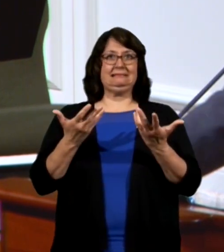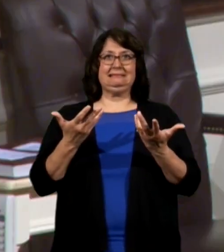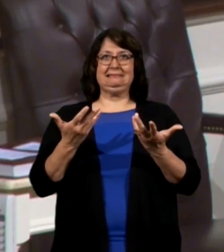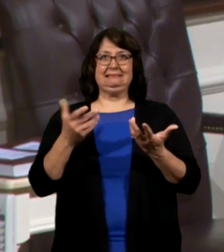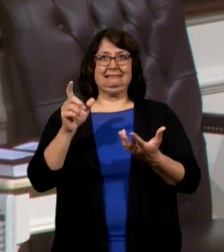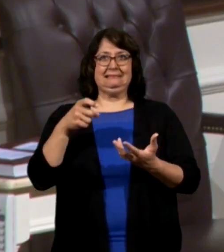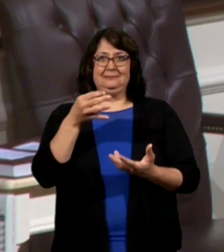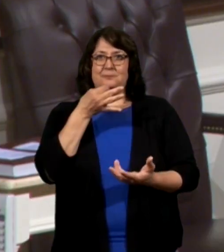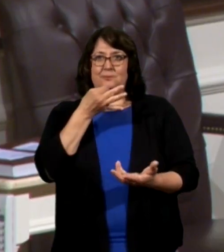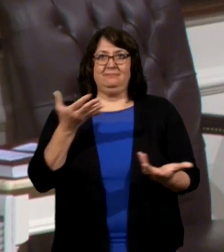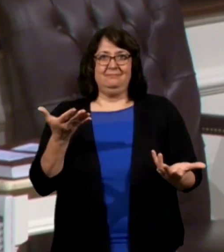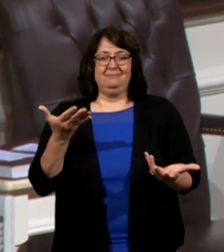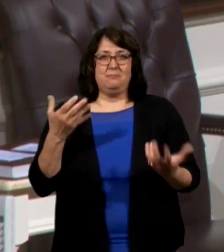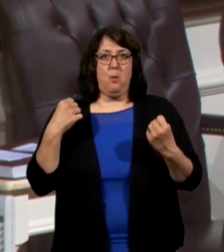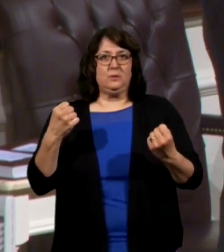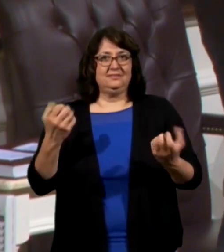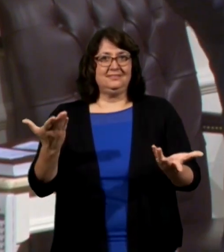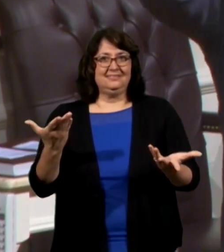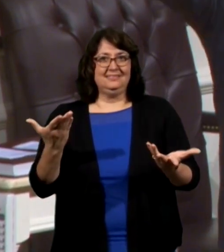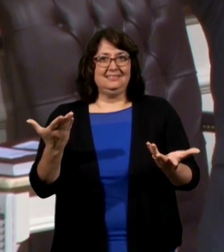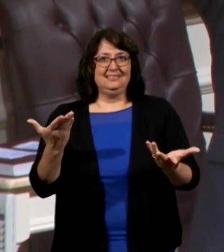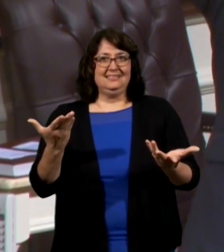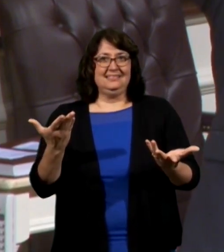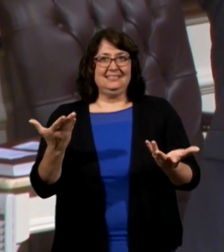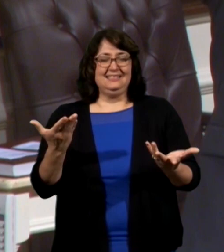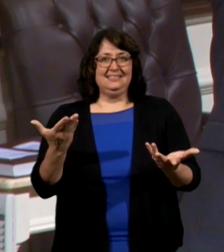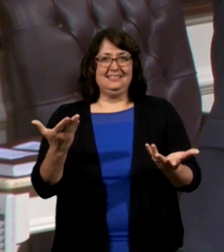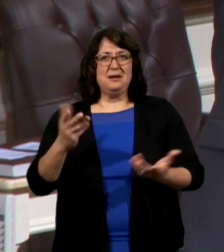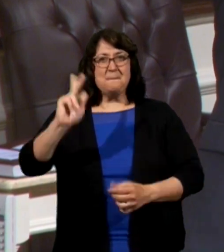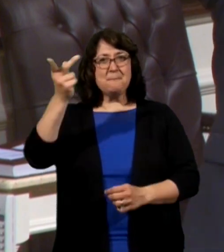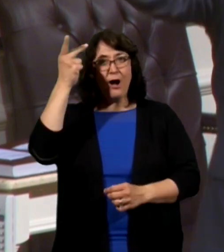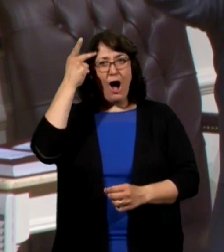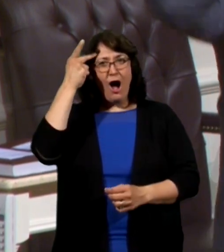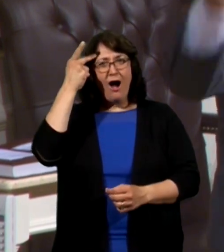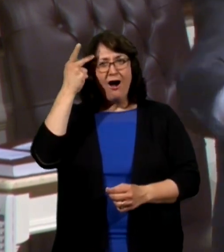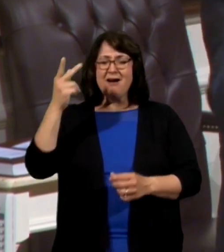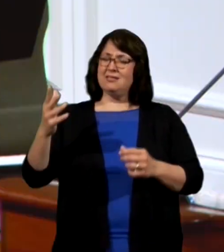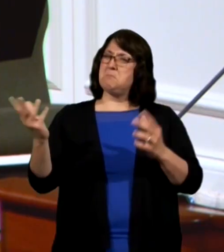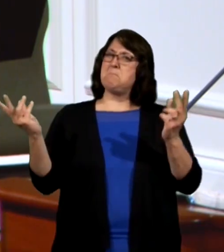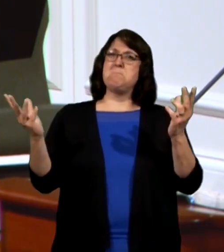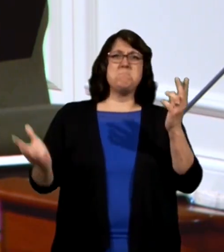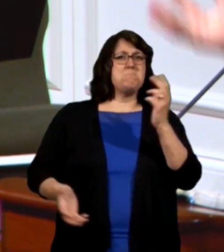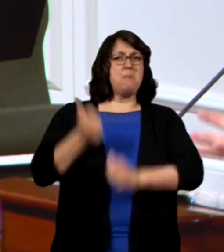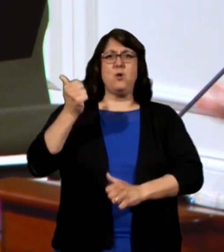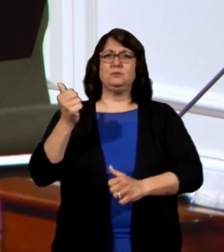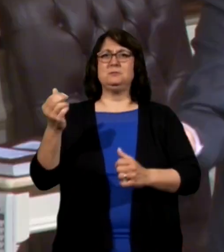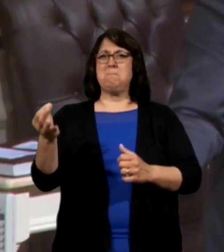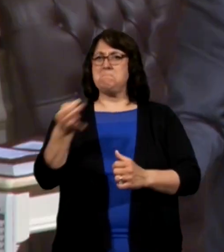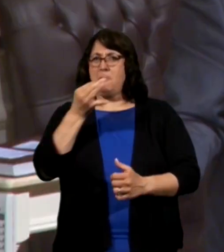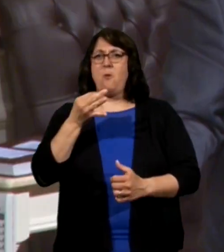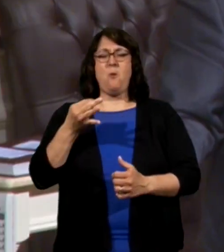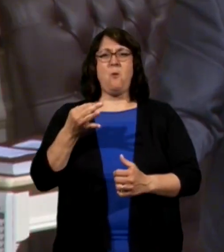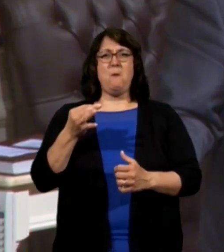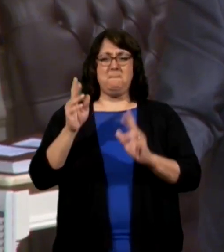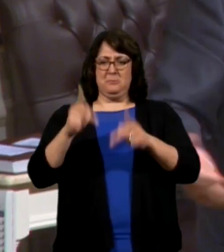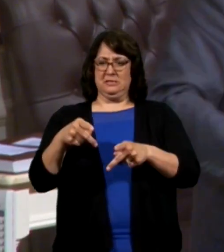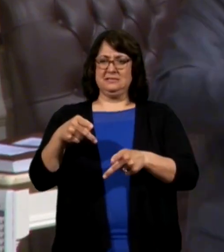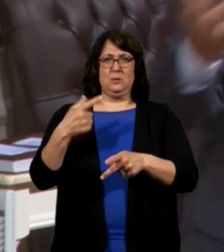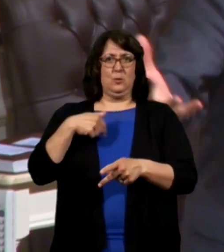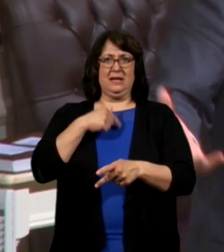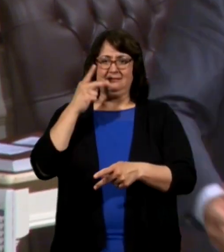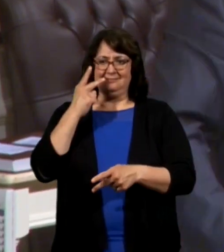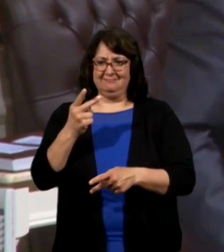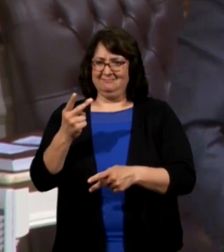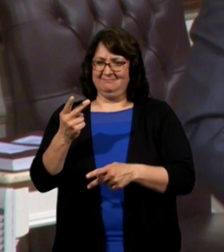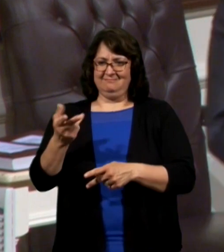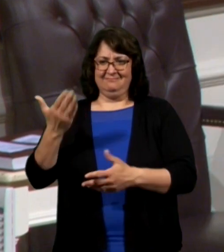do I come in? I mean, he was the boldest person we ever met. And